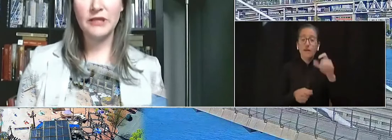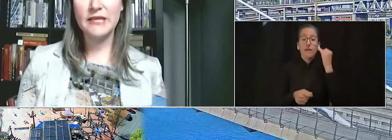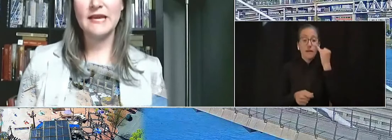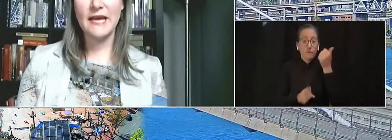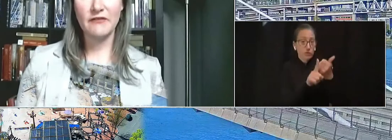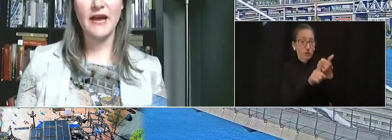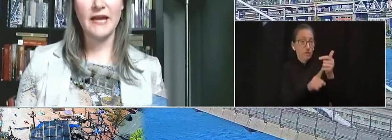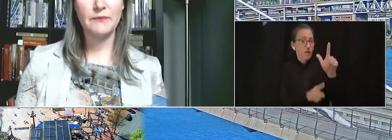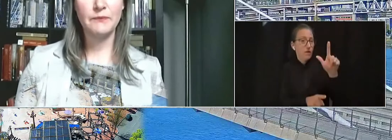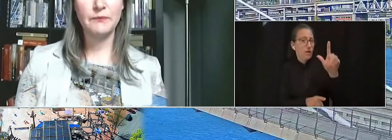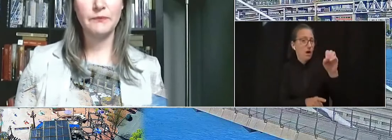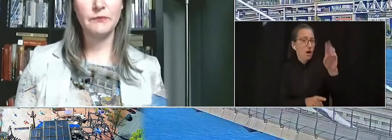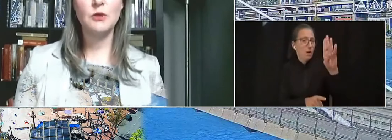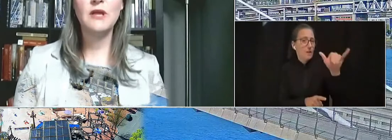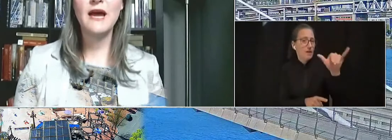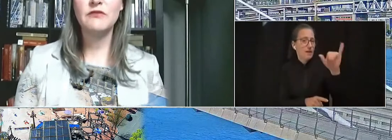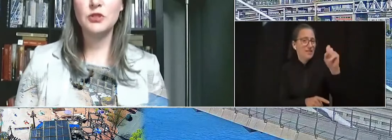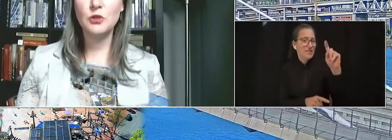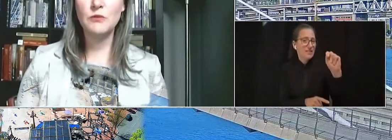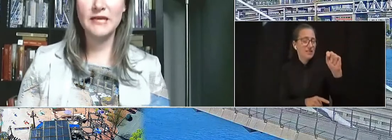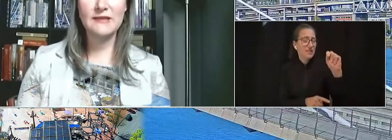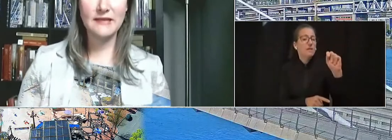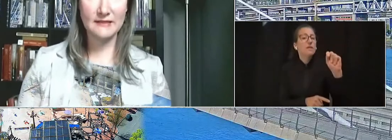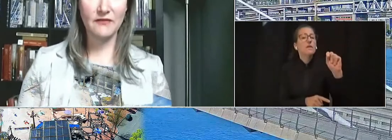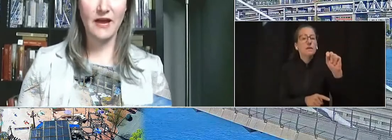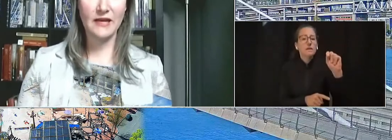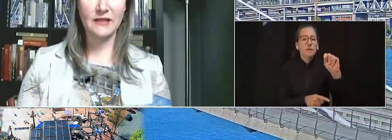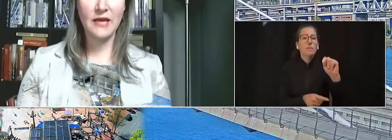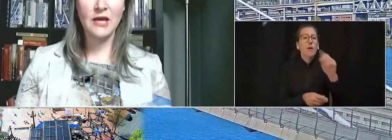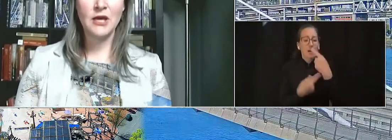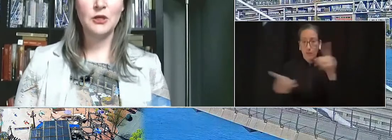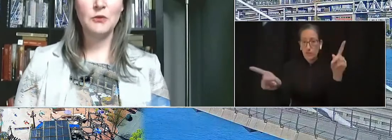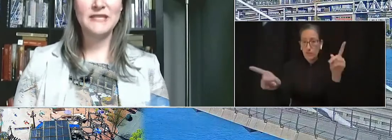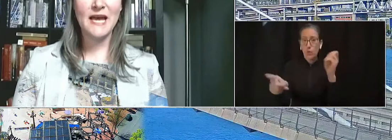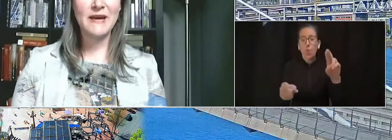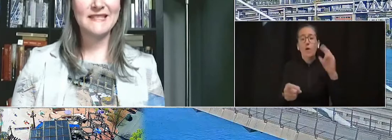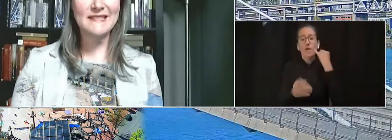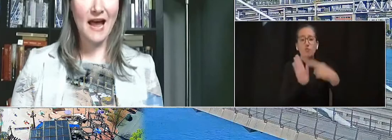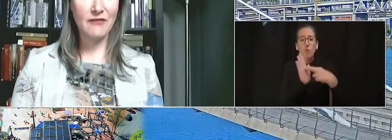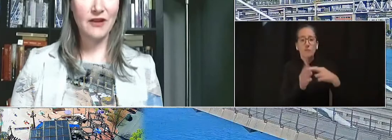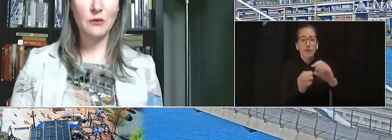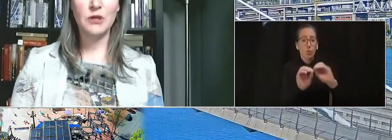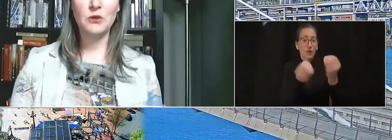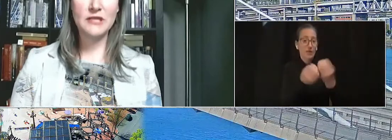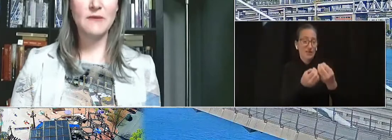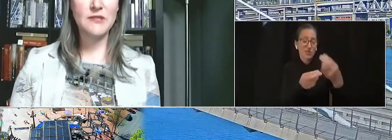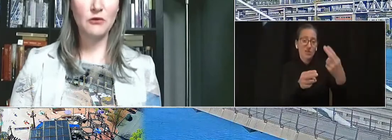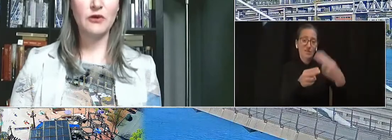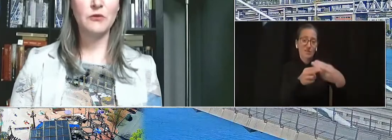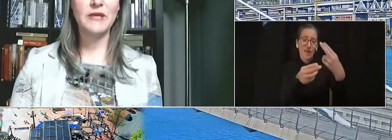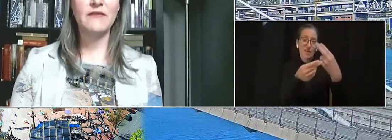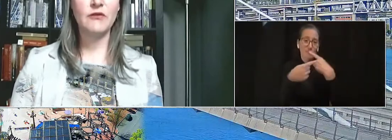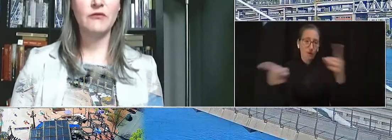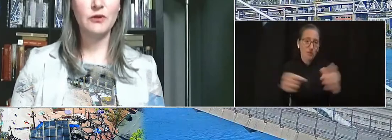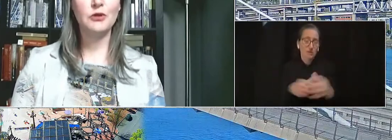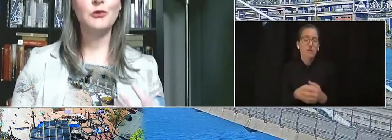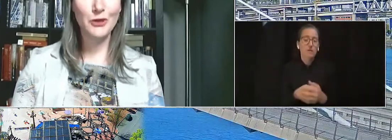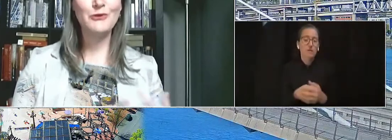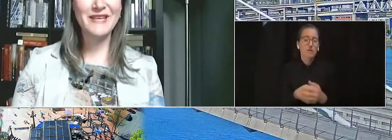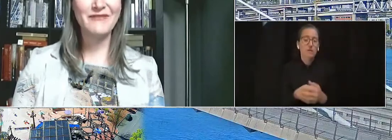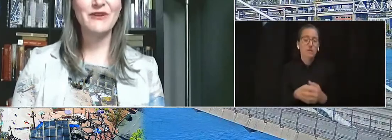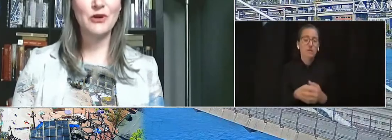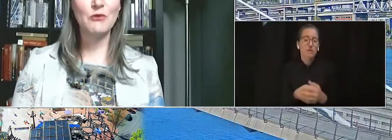organization, please identify it. You will have two minutes to testify. You'll be timed by staff. When your time is over, you'll be given